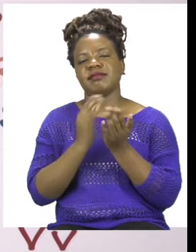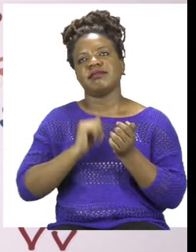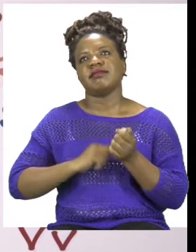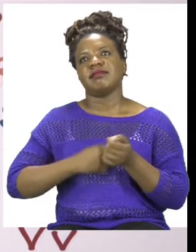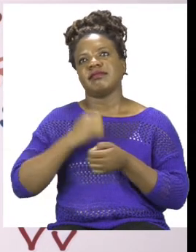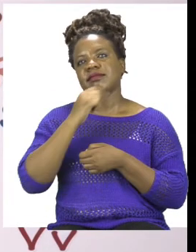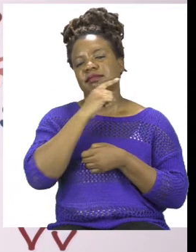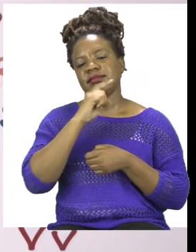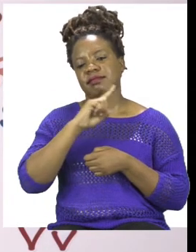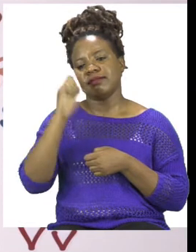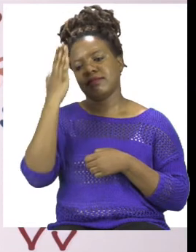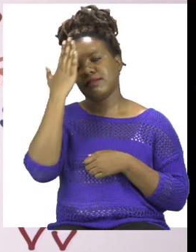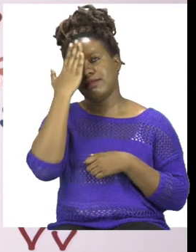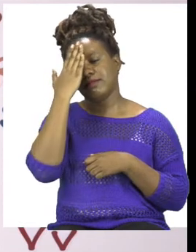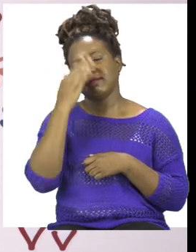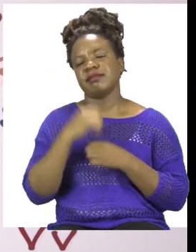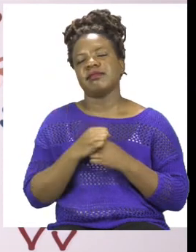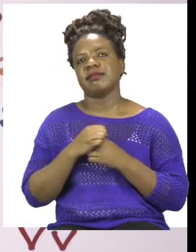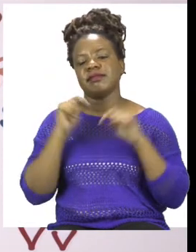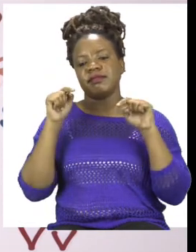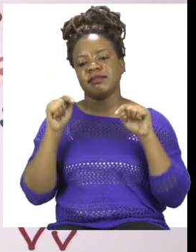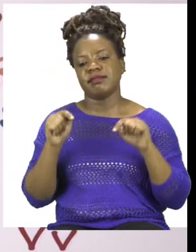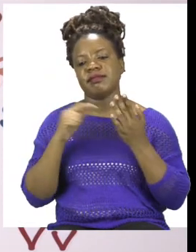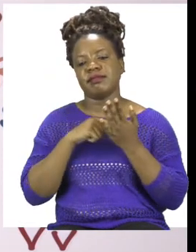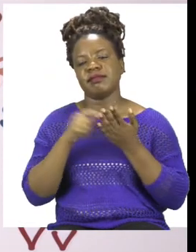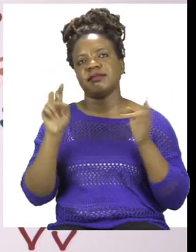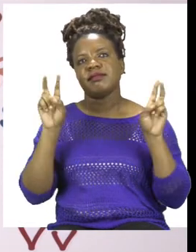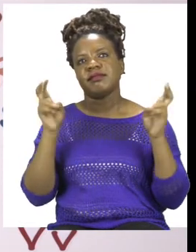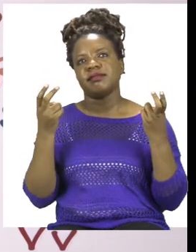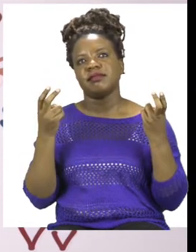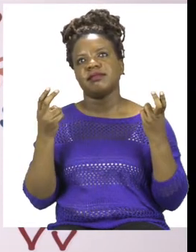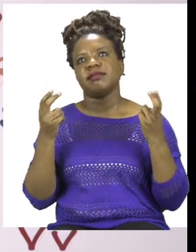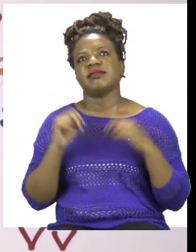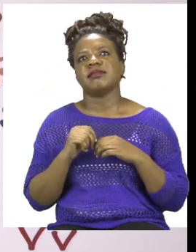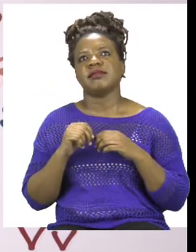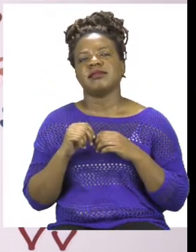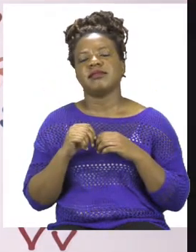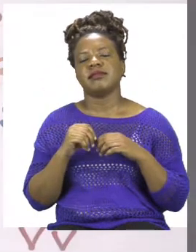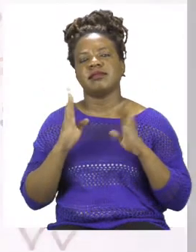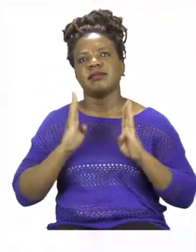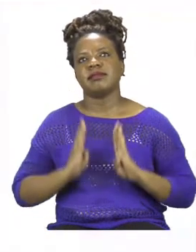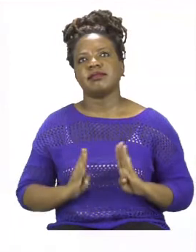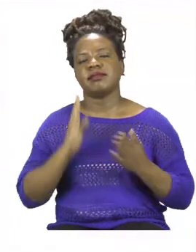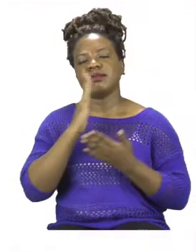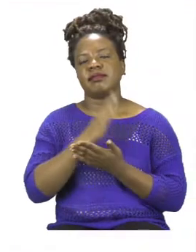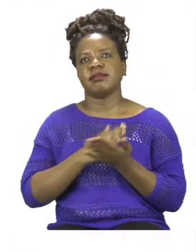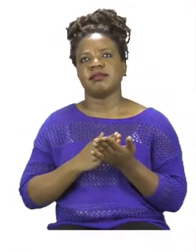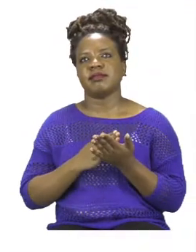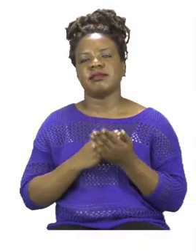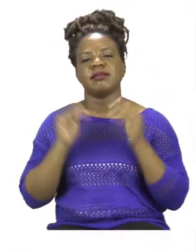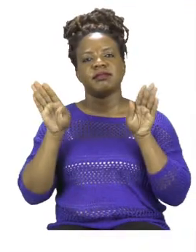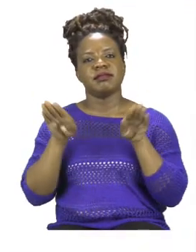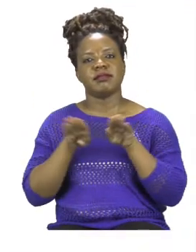and thank you so much for joining me today. Our theme this week is body parts